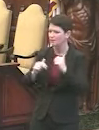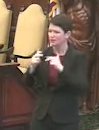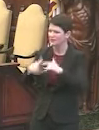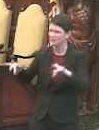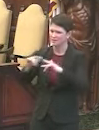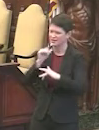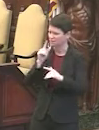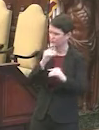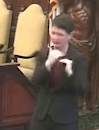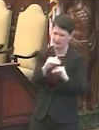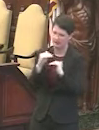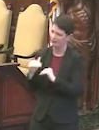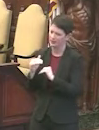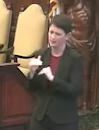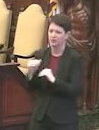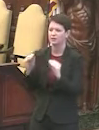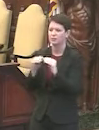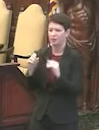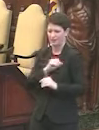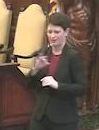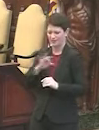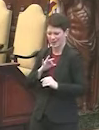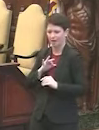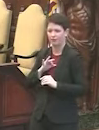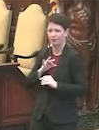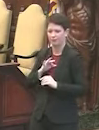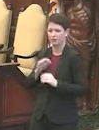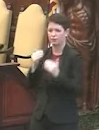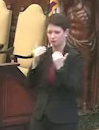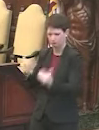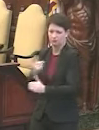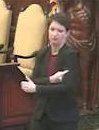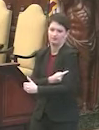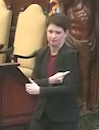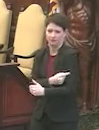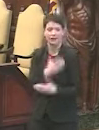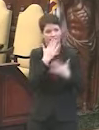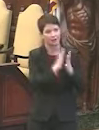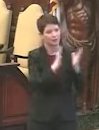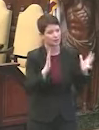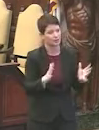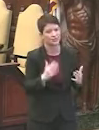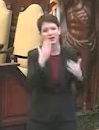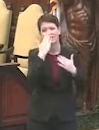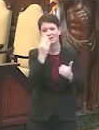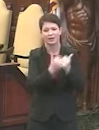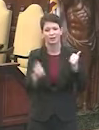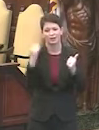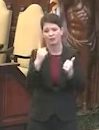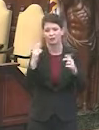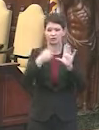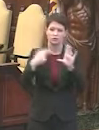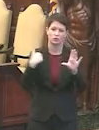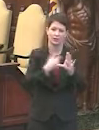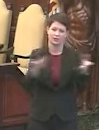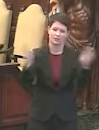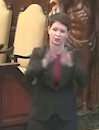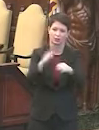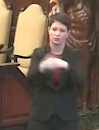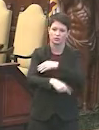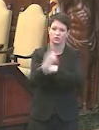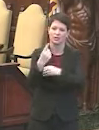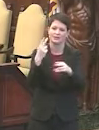limiting factor. It's more their staffing. Okay. Thank you very much. Okay. Thank you, everybody. That concludes